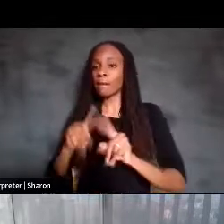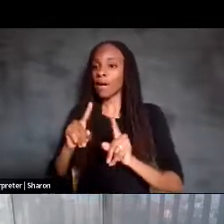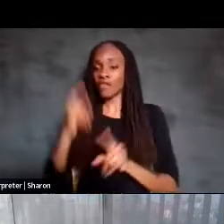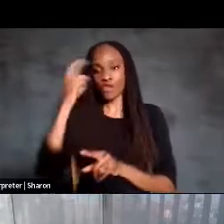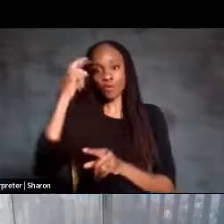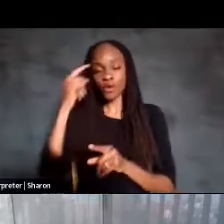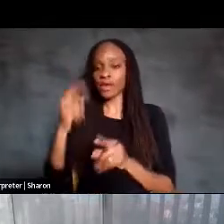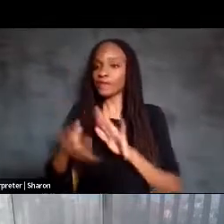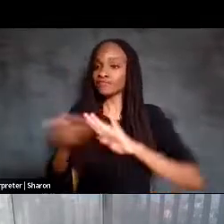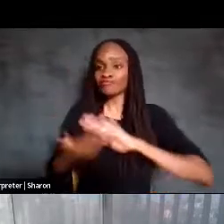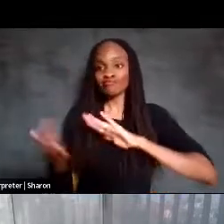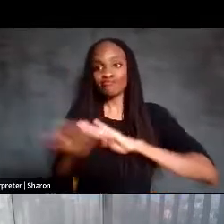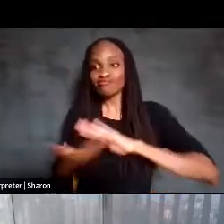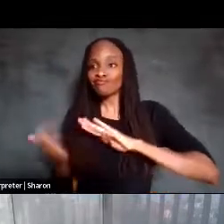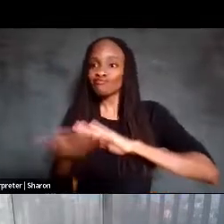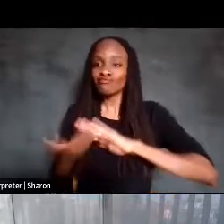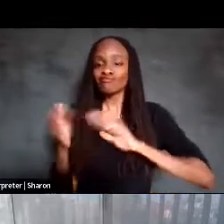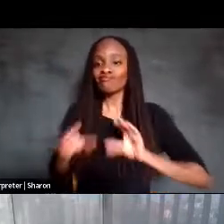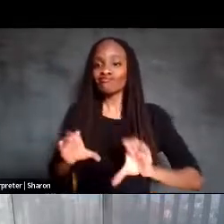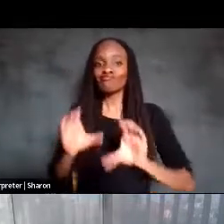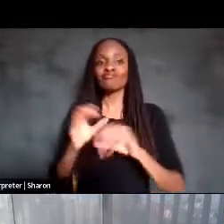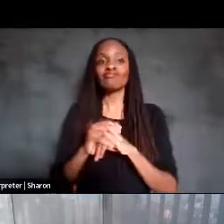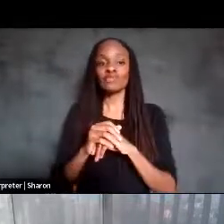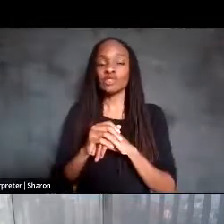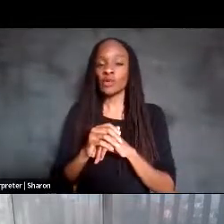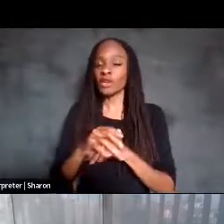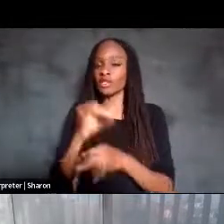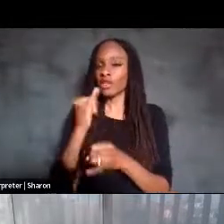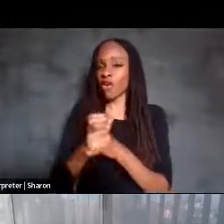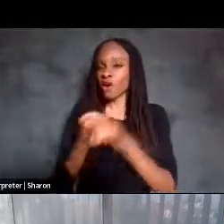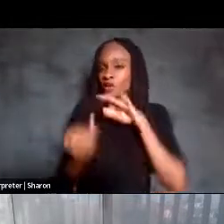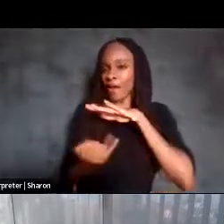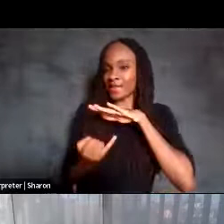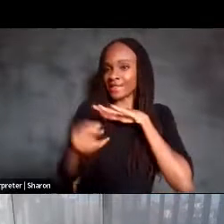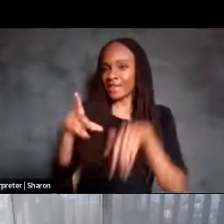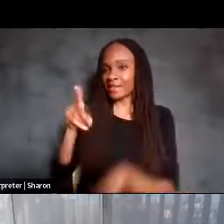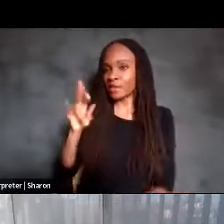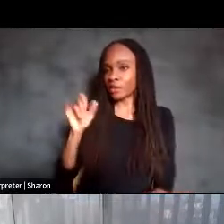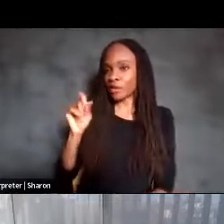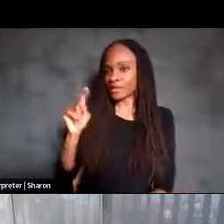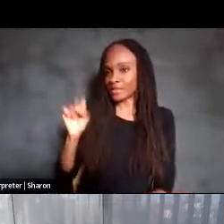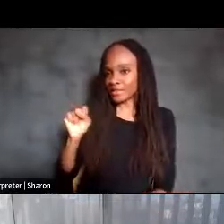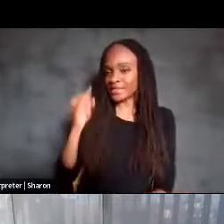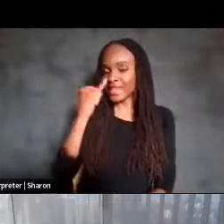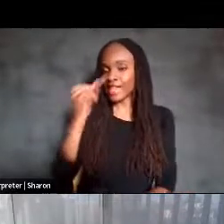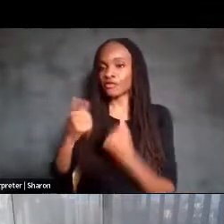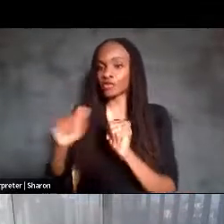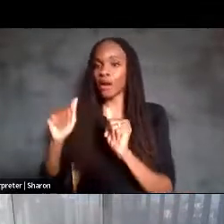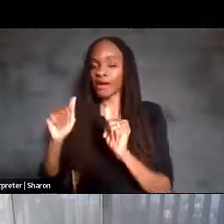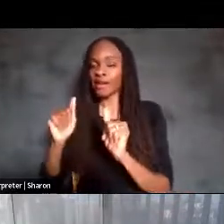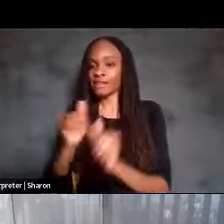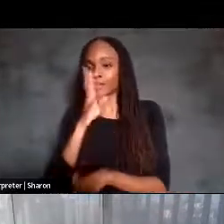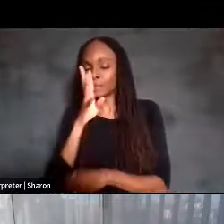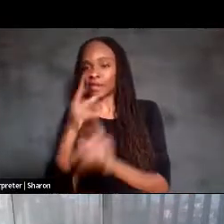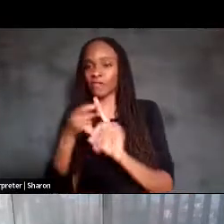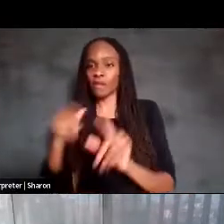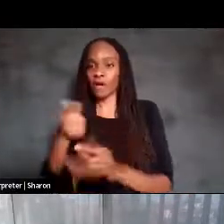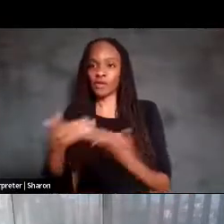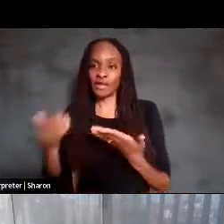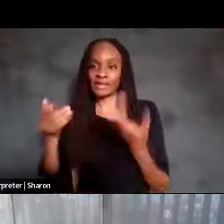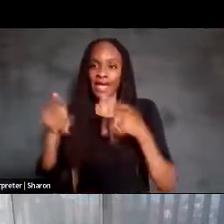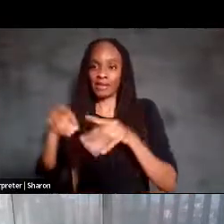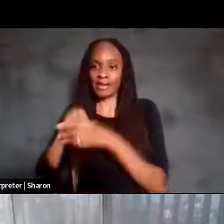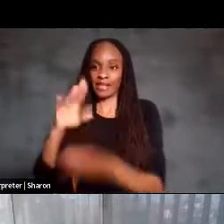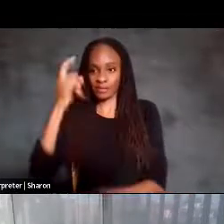isolate these processes where he's actually trying to speak from other things that are going on in his brain at the same time.